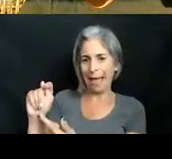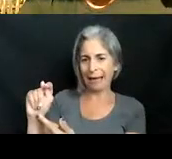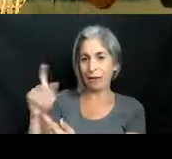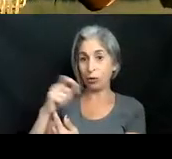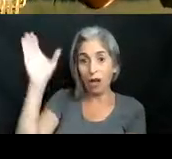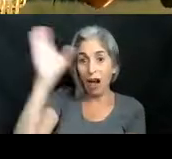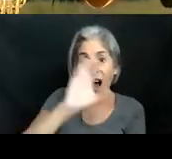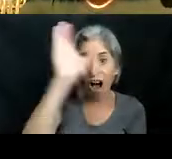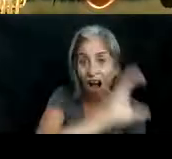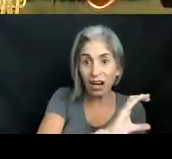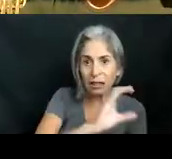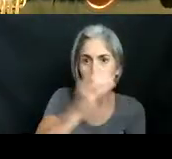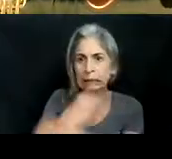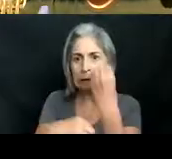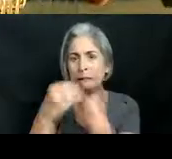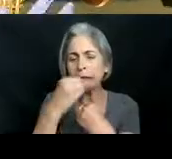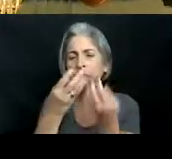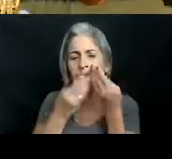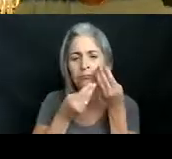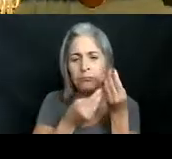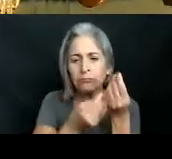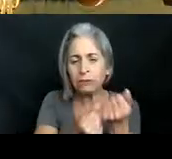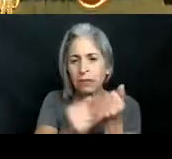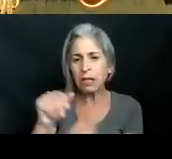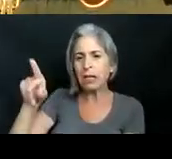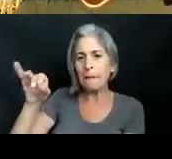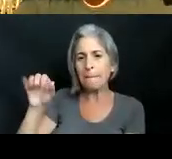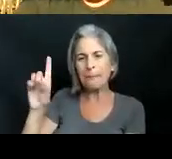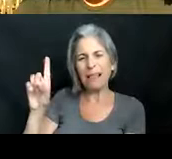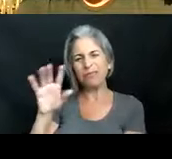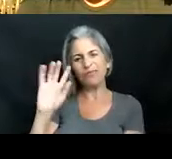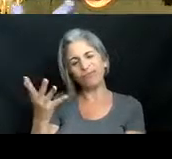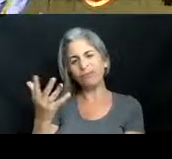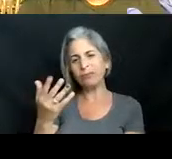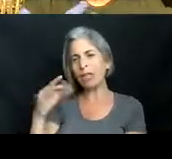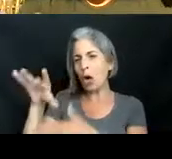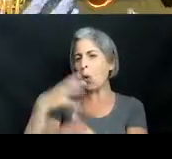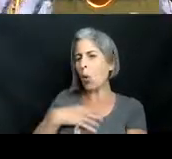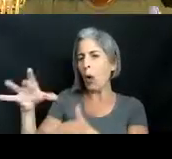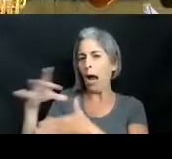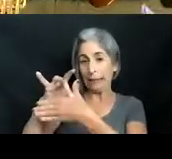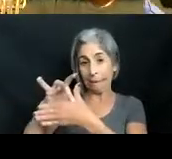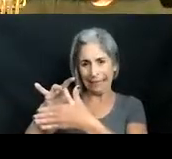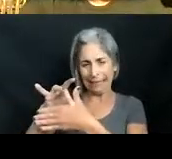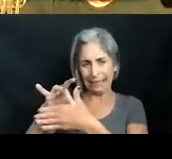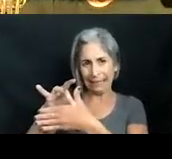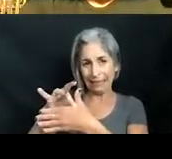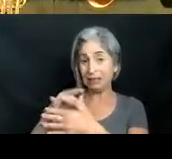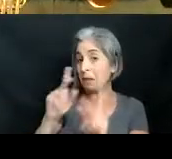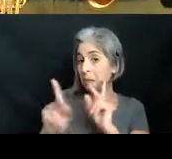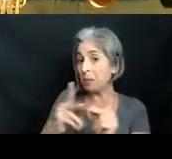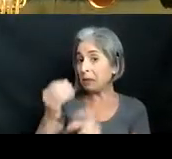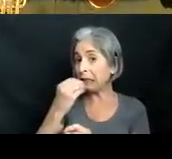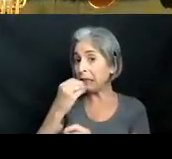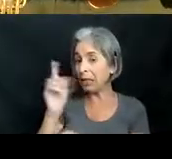They do make a great meal. They are a very bland white meat, so a lot of people are popularizing eating them, even in